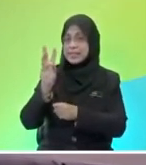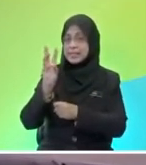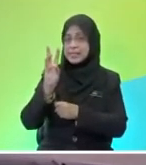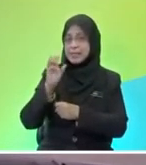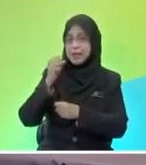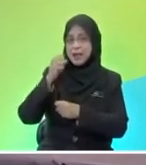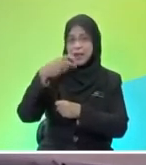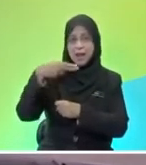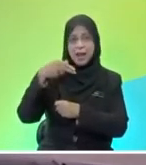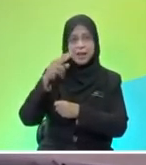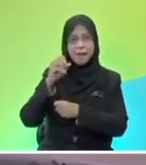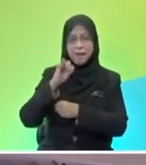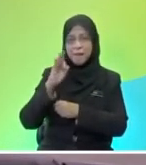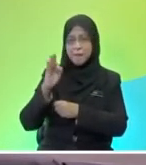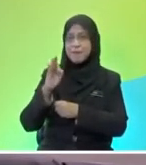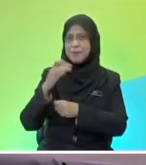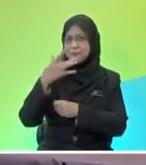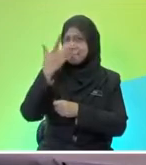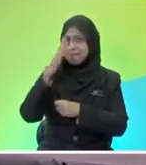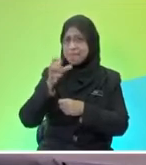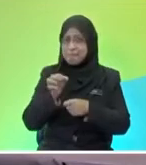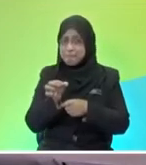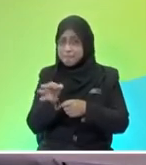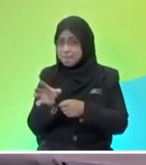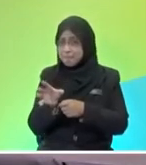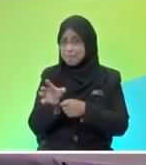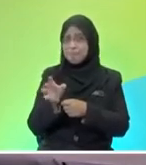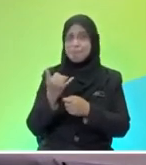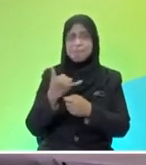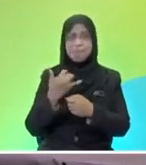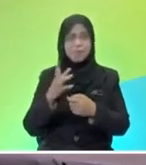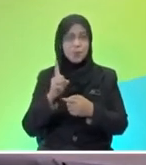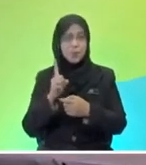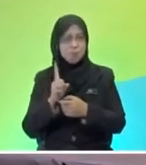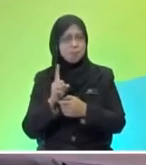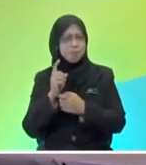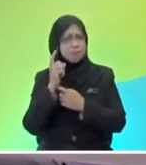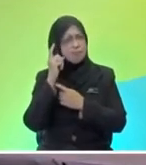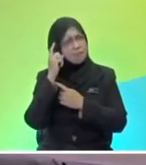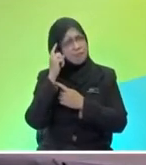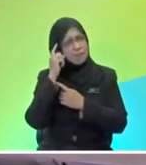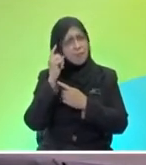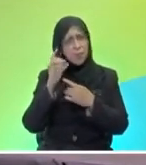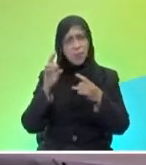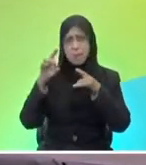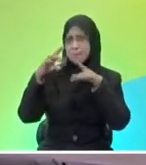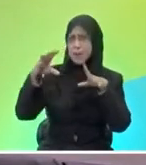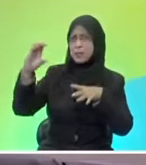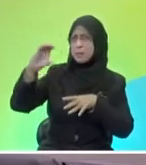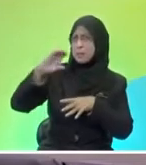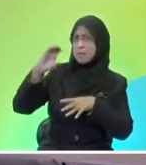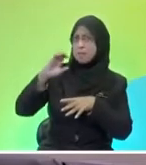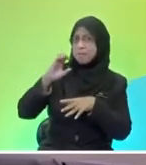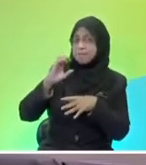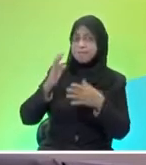I think you do play Karim don't you because I just played the game but we are definitely wondering what was that magic powder about,